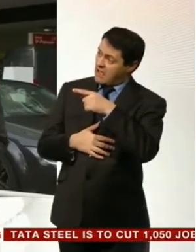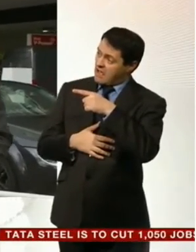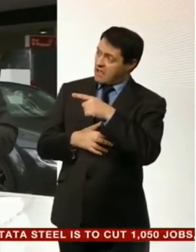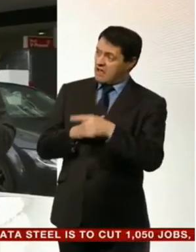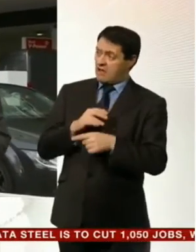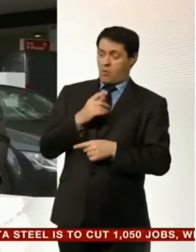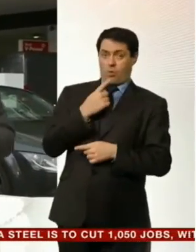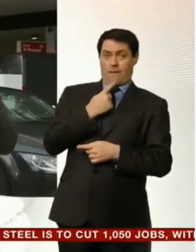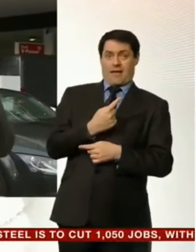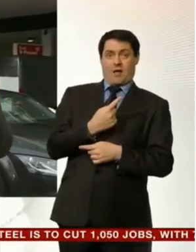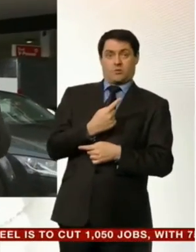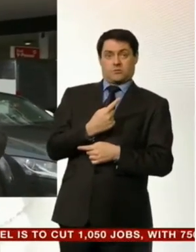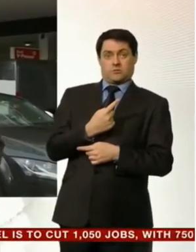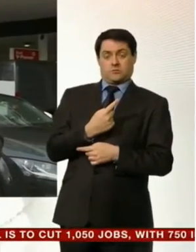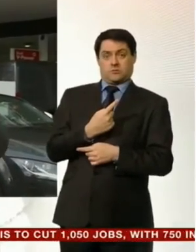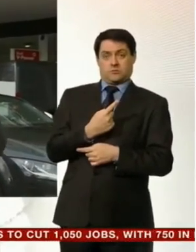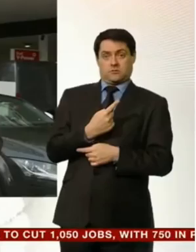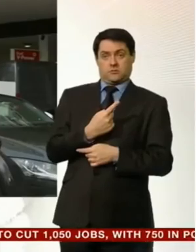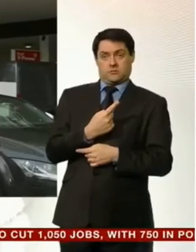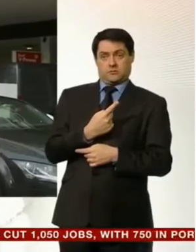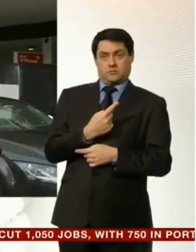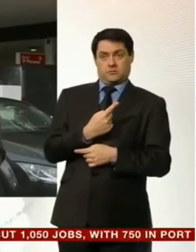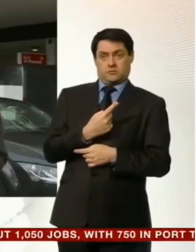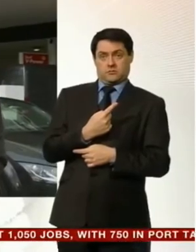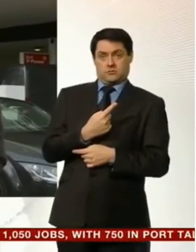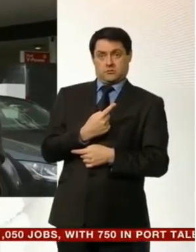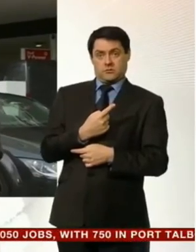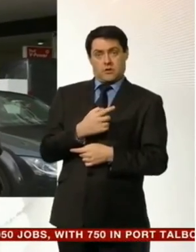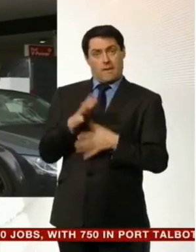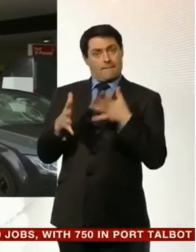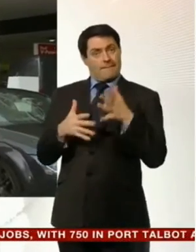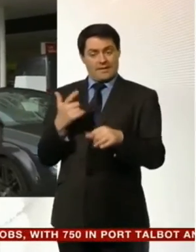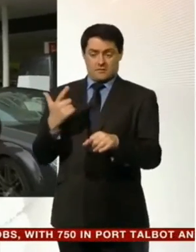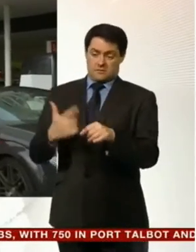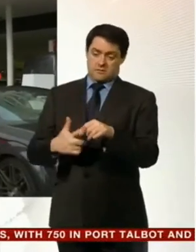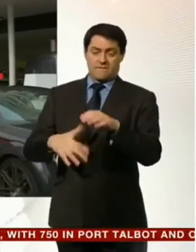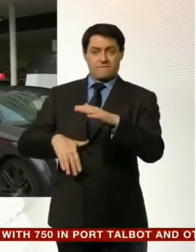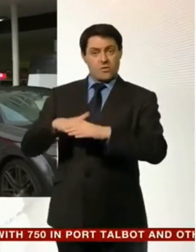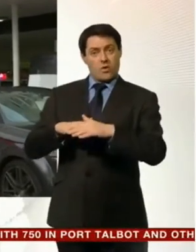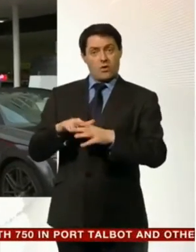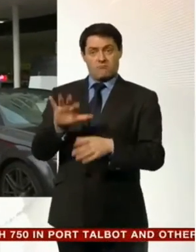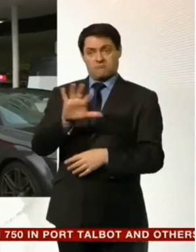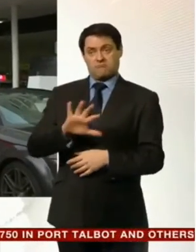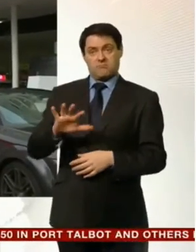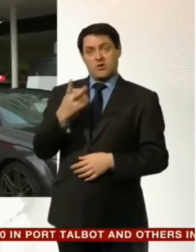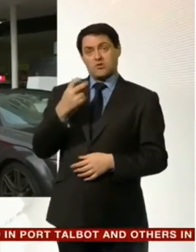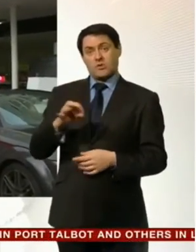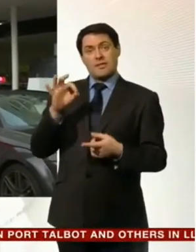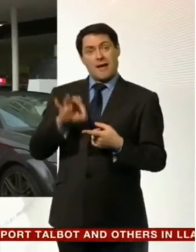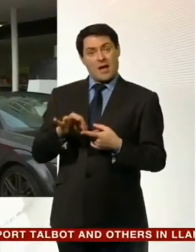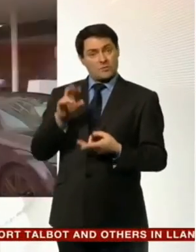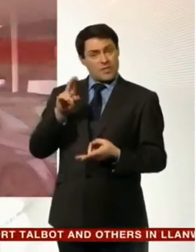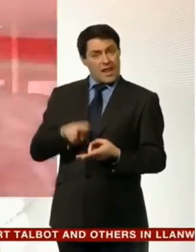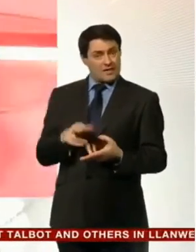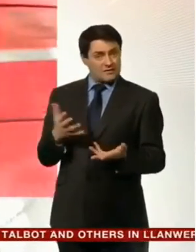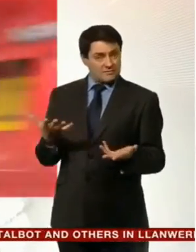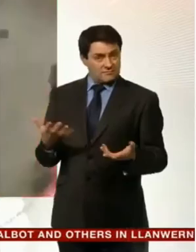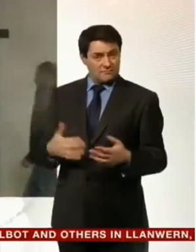pound and the impact on the cost of the typical car fill-up well that's around £20 less